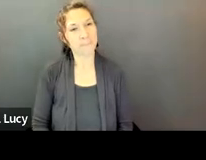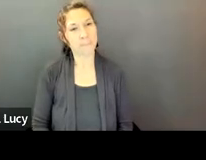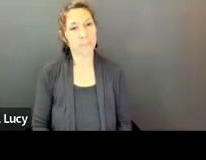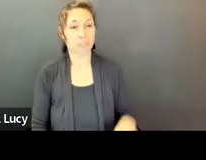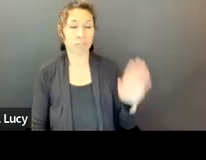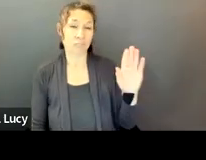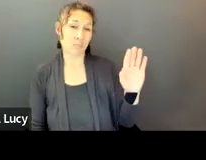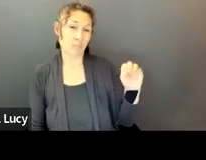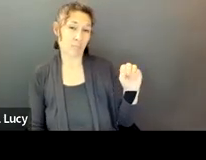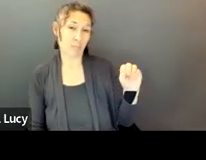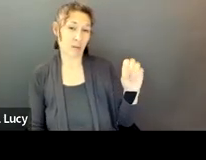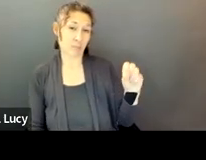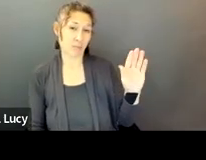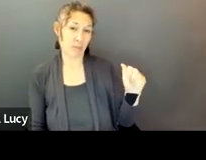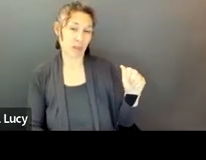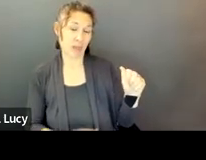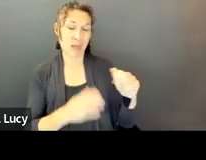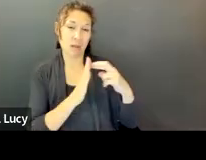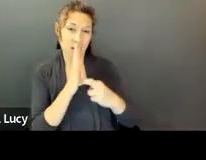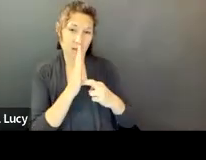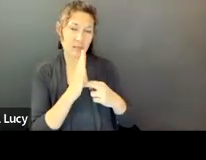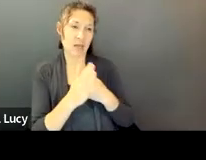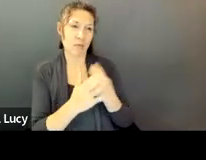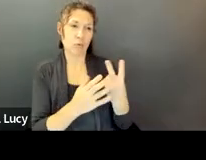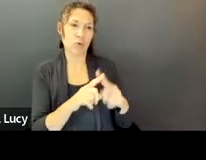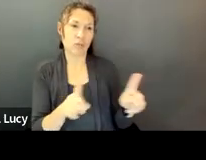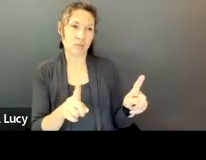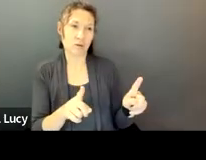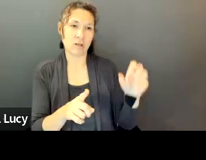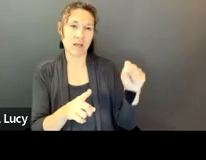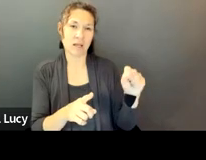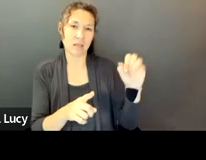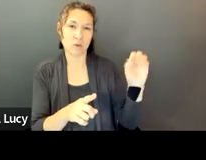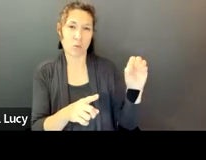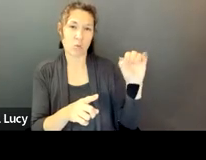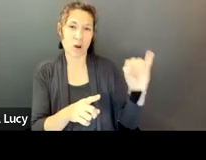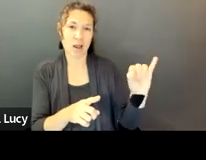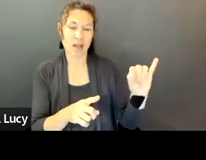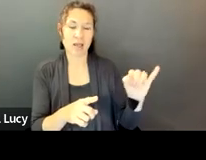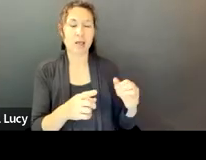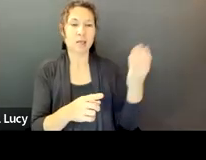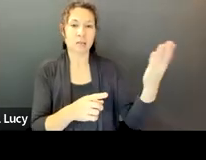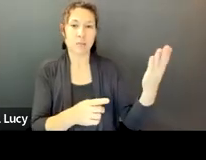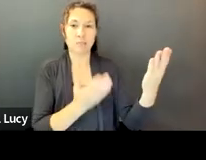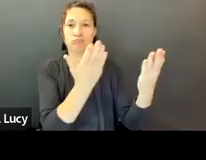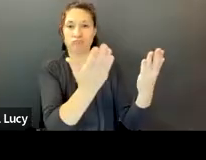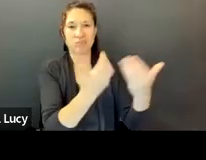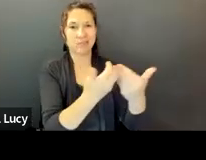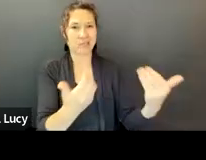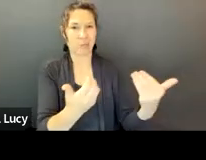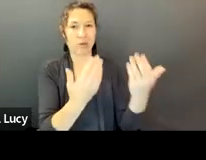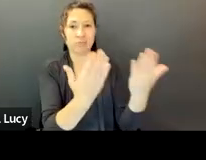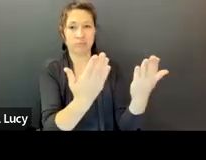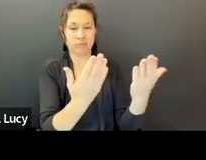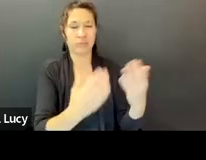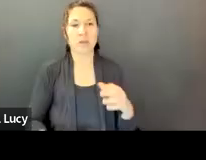guidelines, we will submit two different SOIs independently of one another. The Shaw